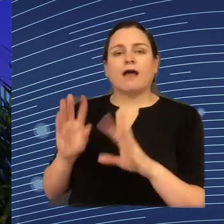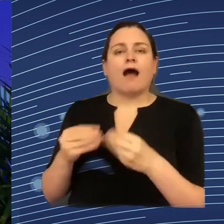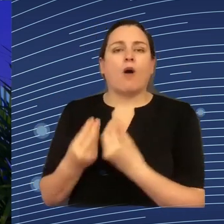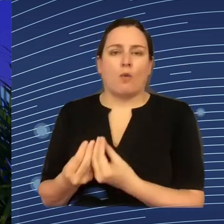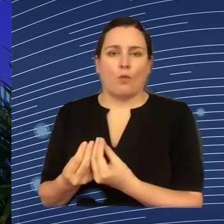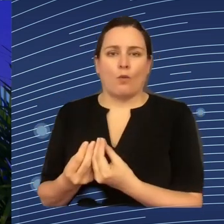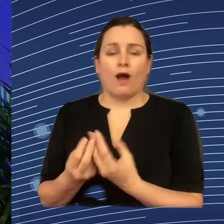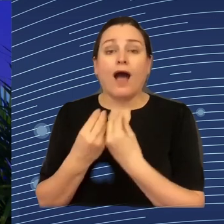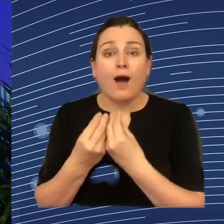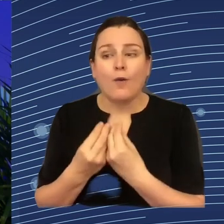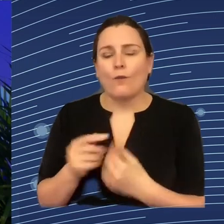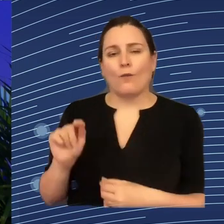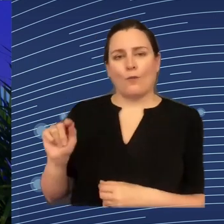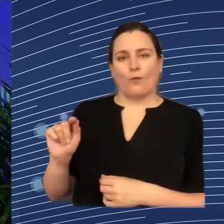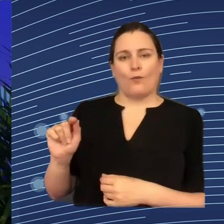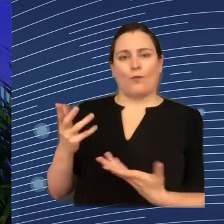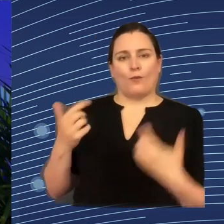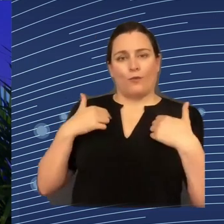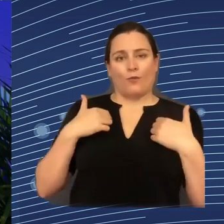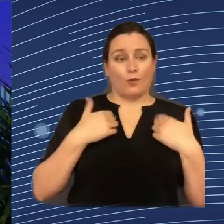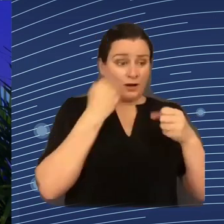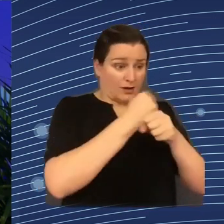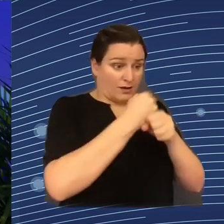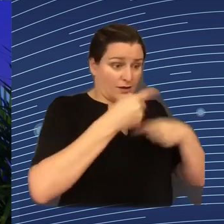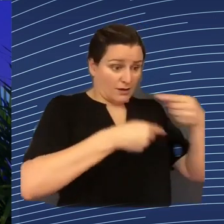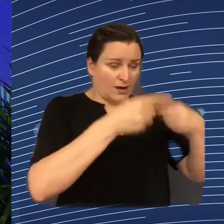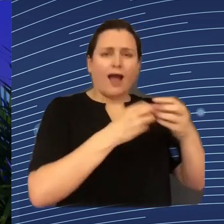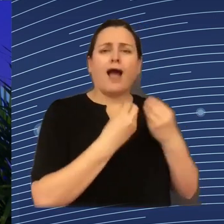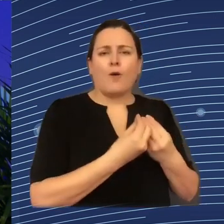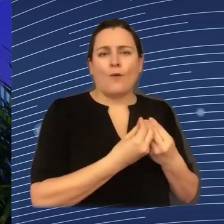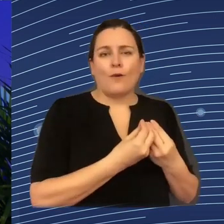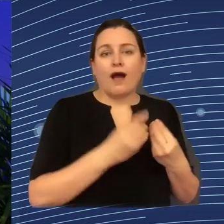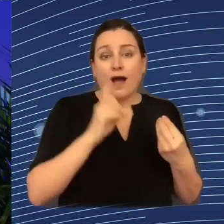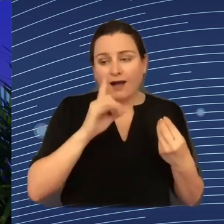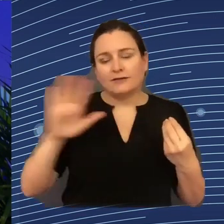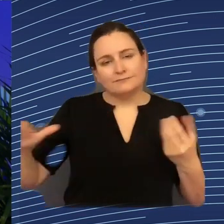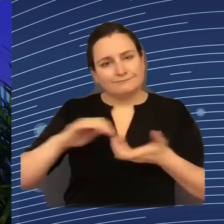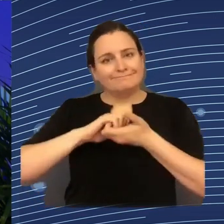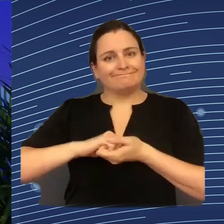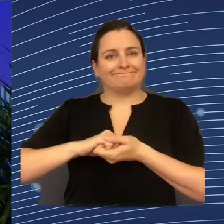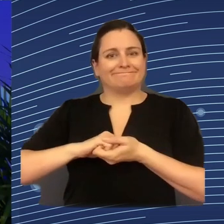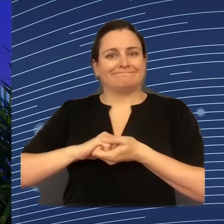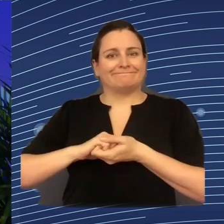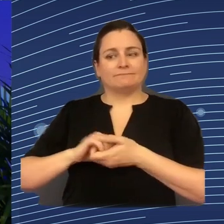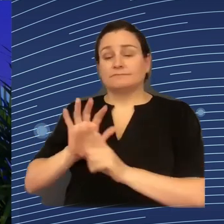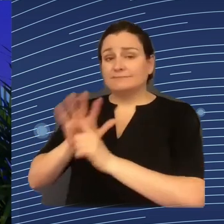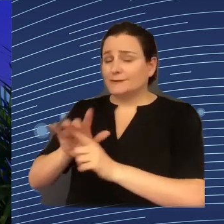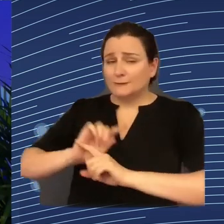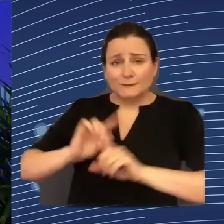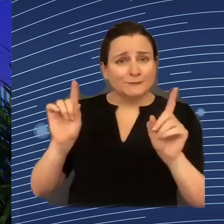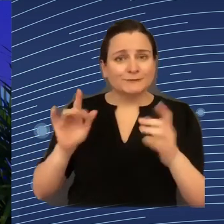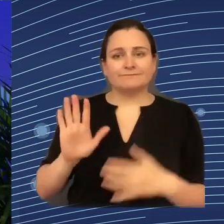How do we apply those principles? For instance, we hear a lot about, you know, avoiding discrimination, privacy,